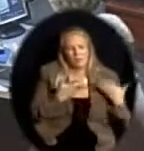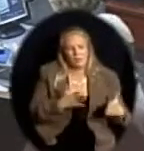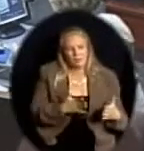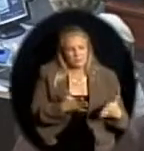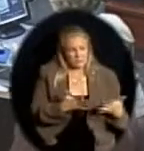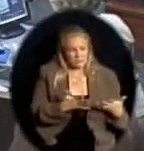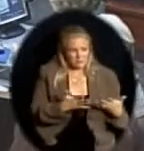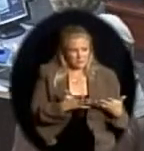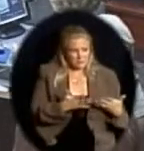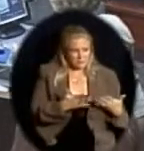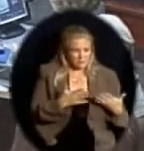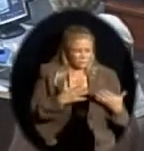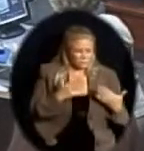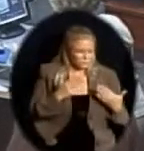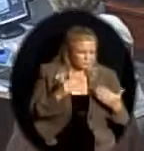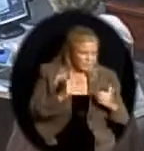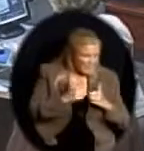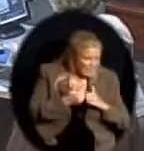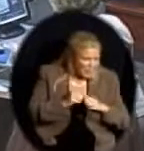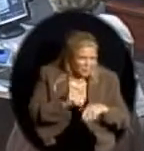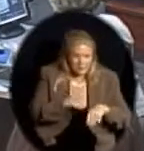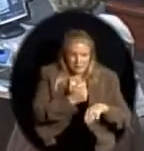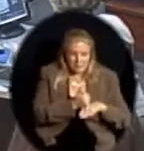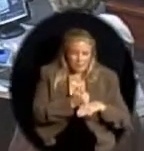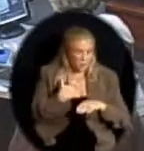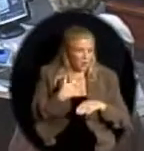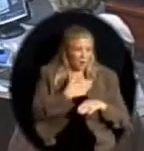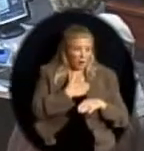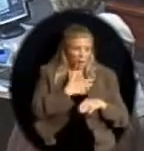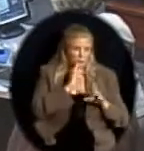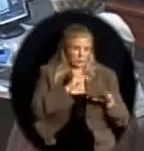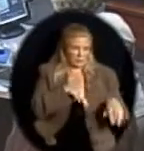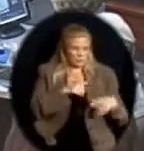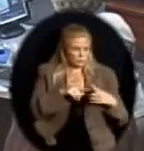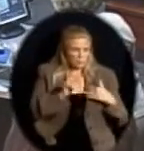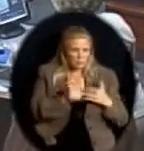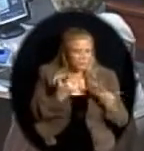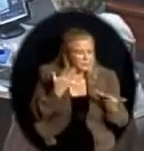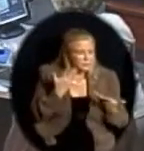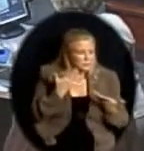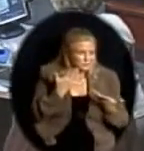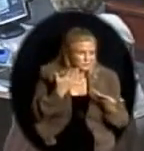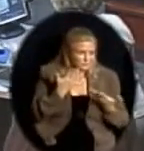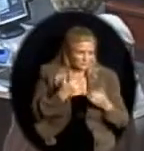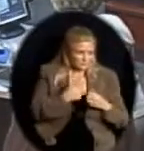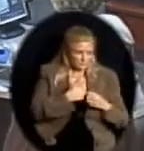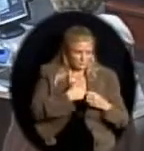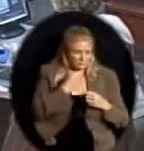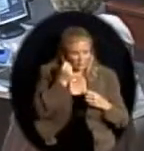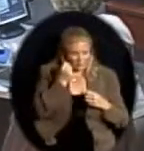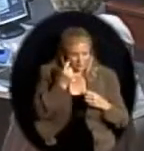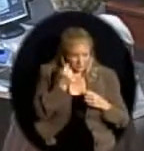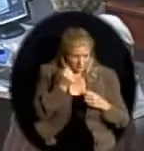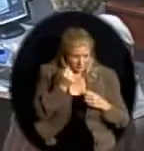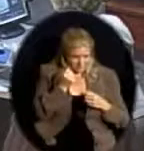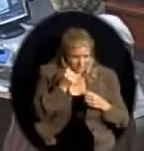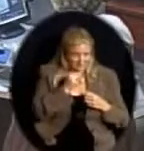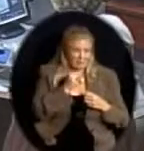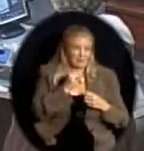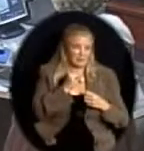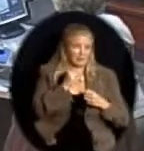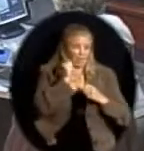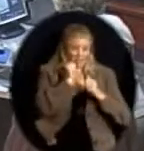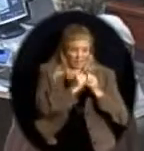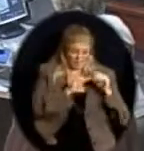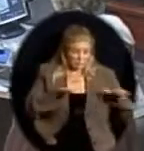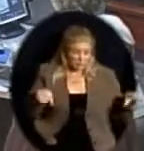was established, and what's our reaction to it. And I understand that every child can learn, and every